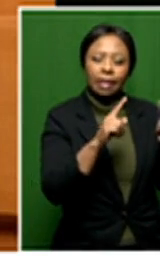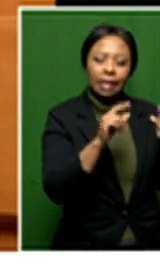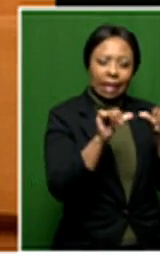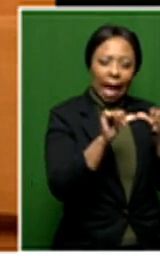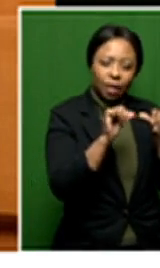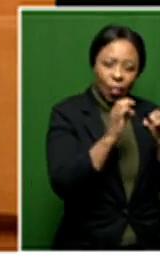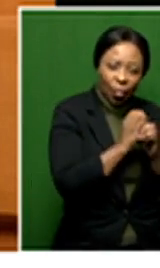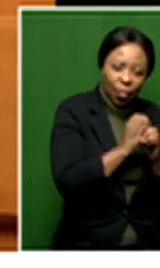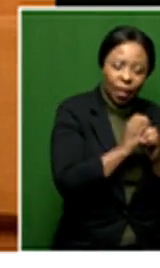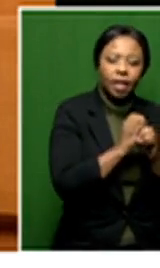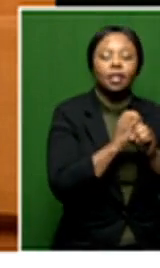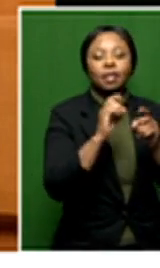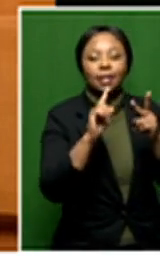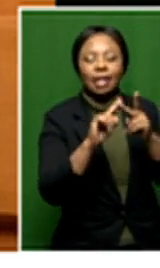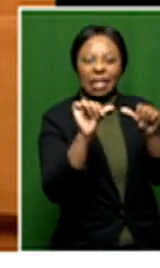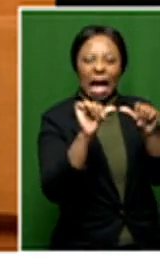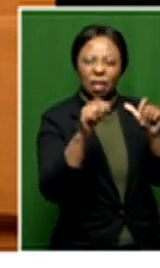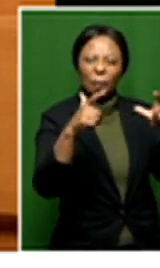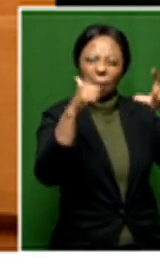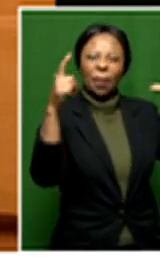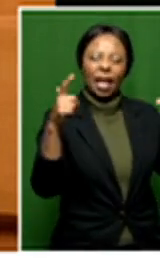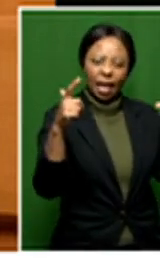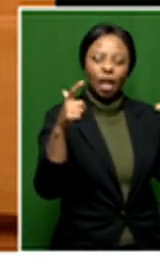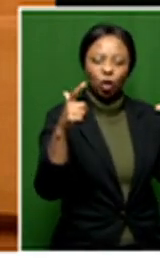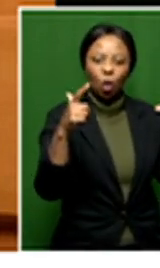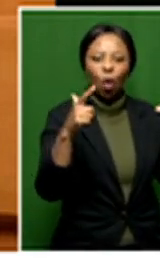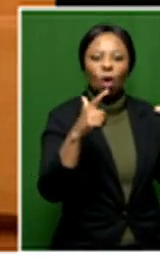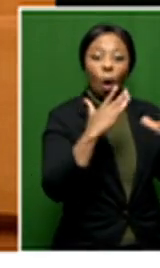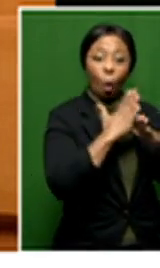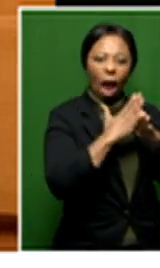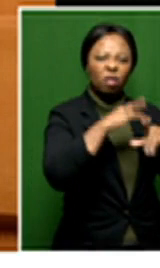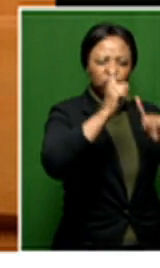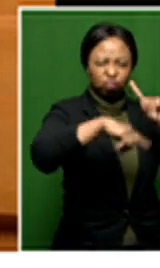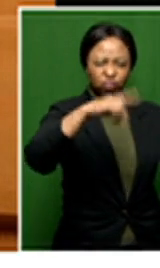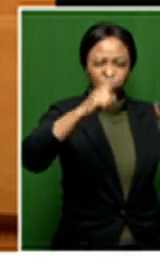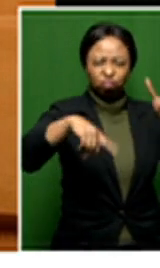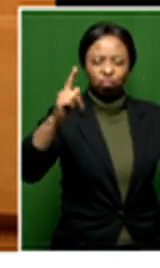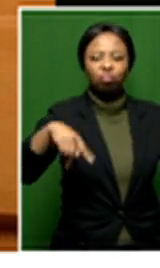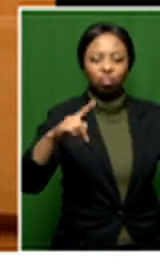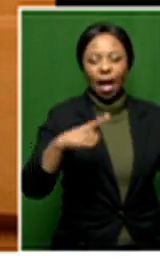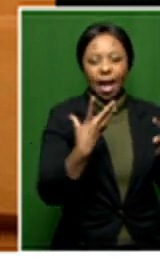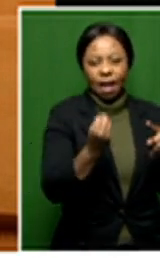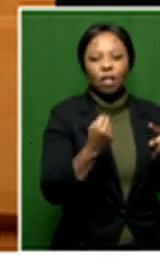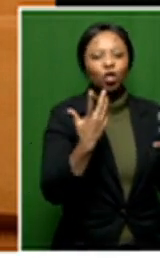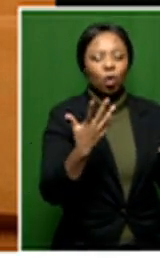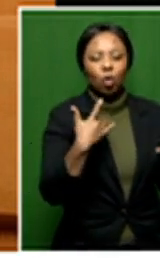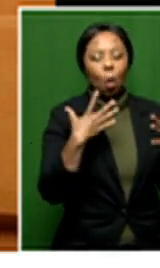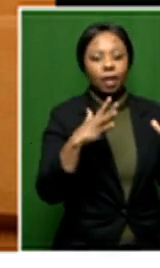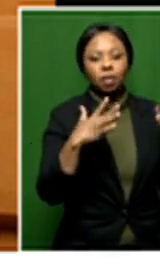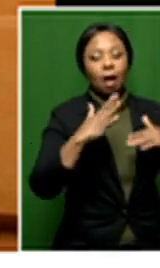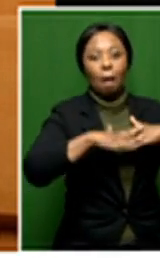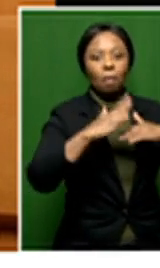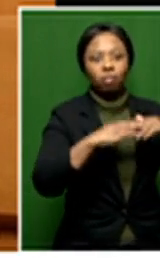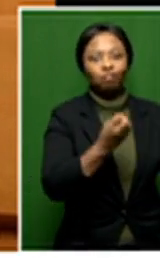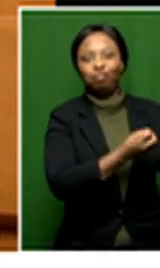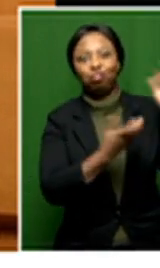size to very large in size. So it is a very diverse body of work, very colorful. Obviously, don't want to give too much away in